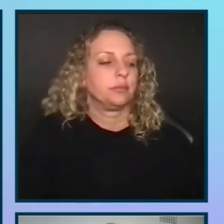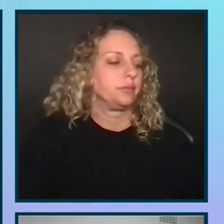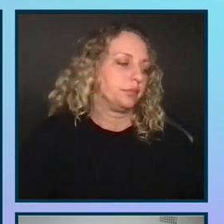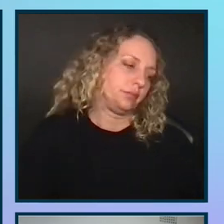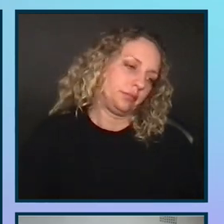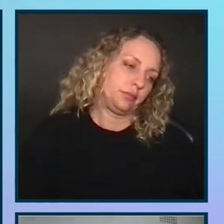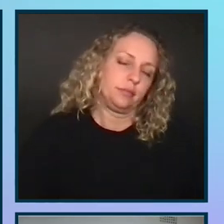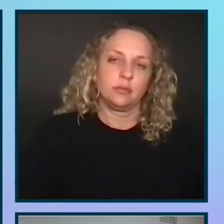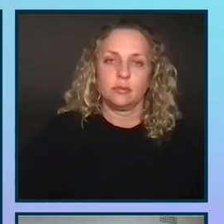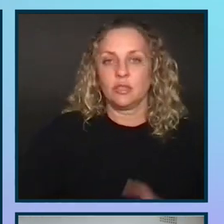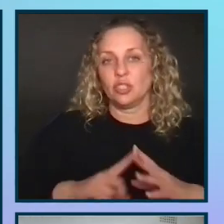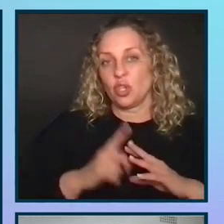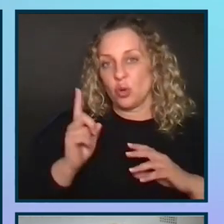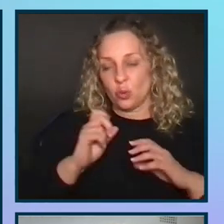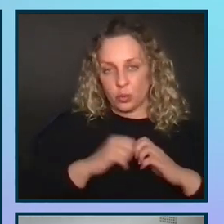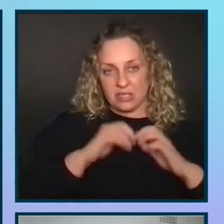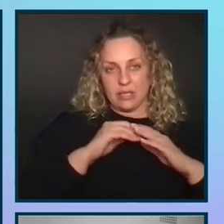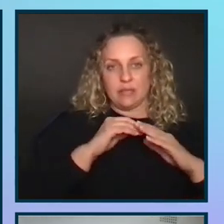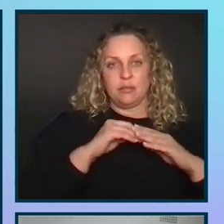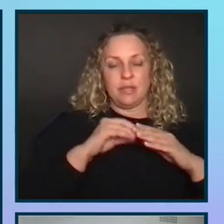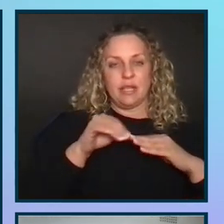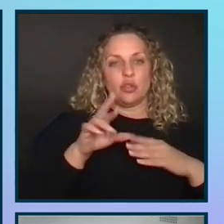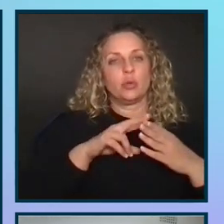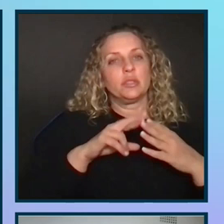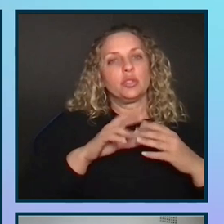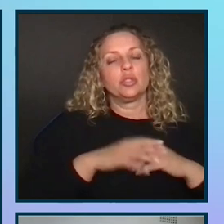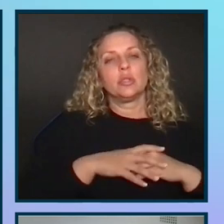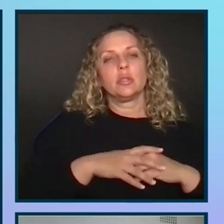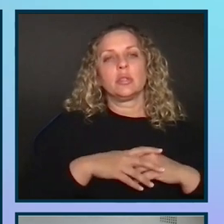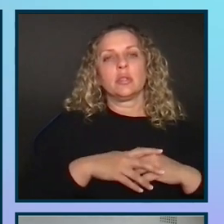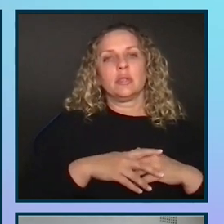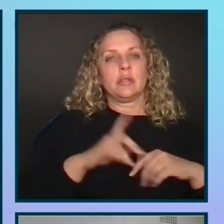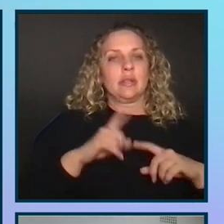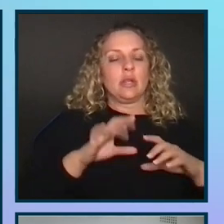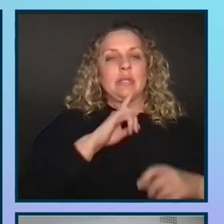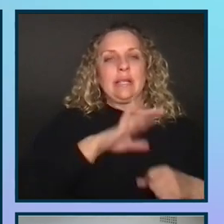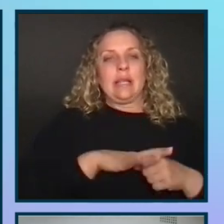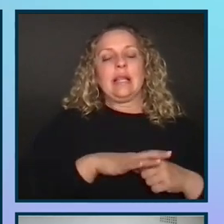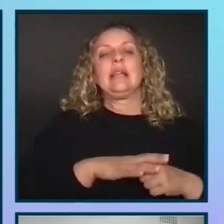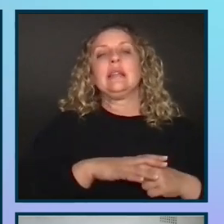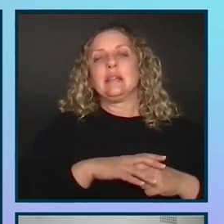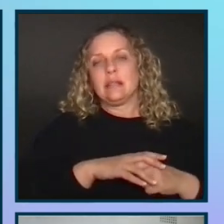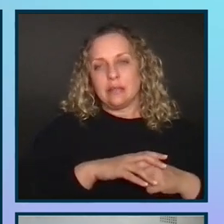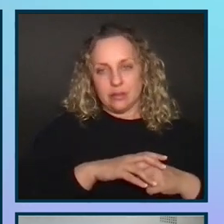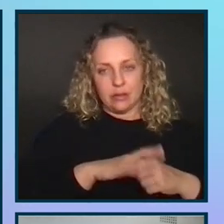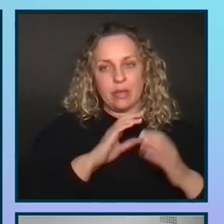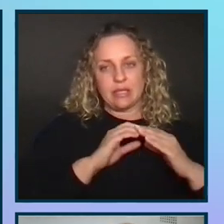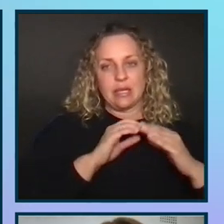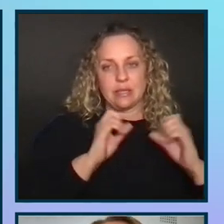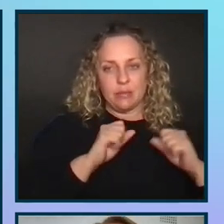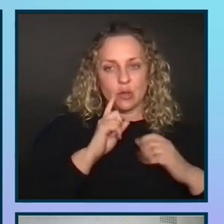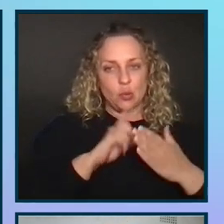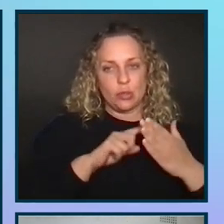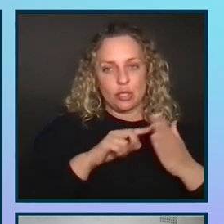But where should you start with accessibility in your research? You can do dedicated, moderated, accessibility research